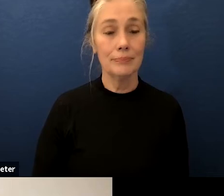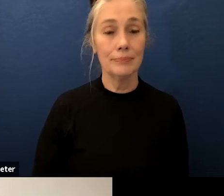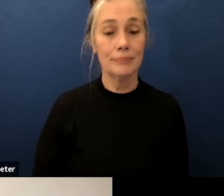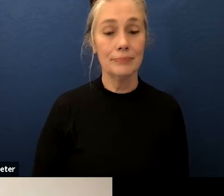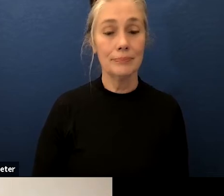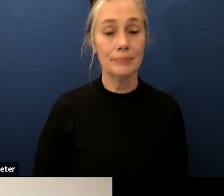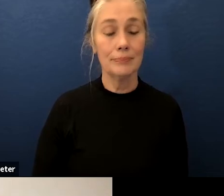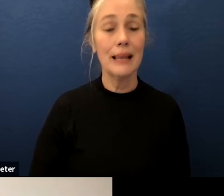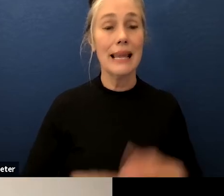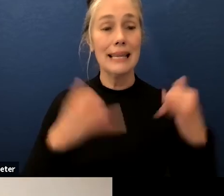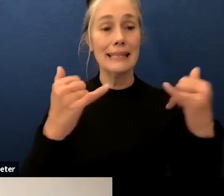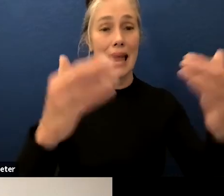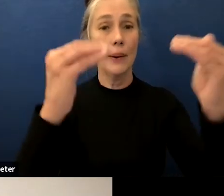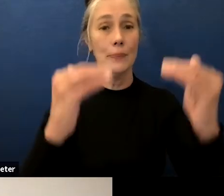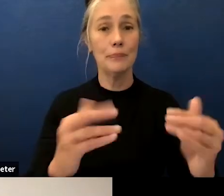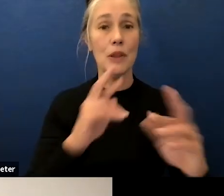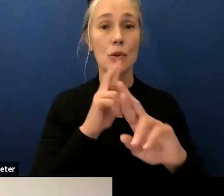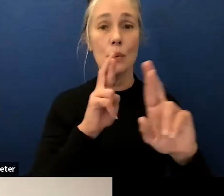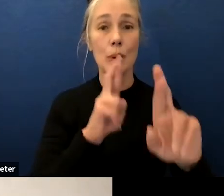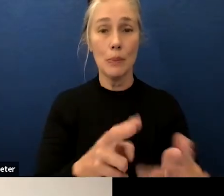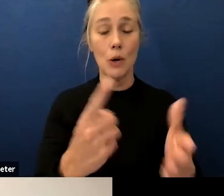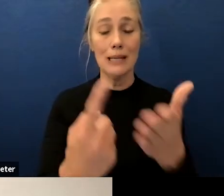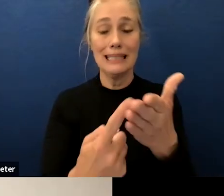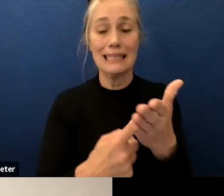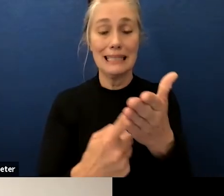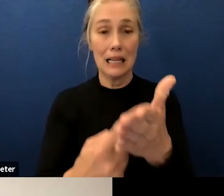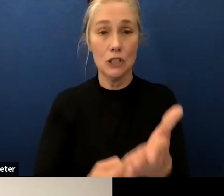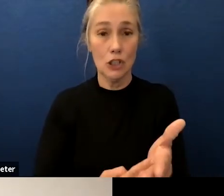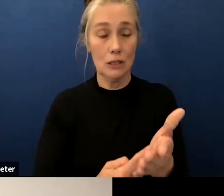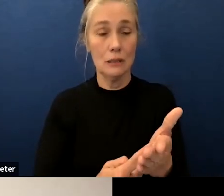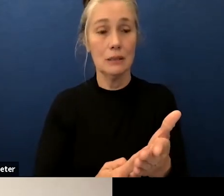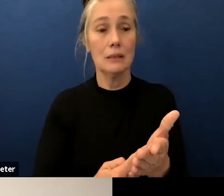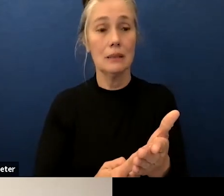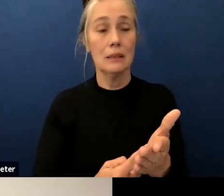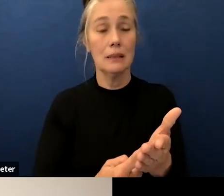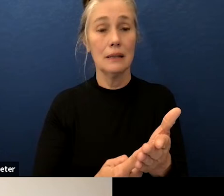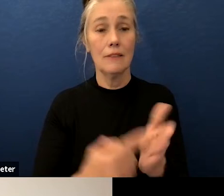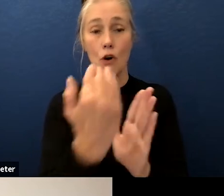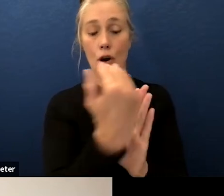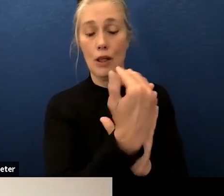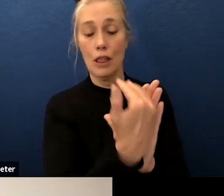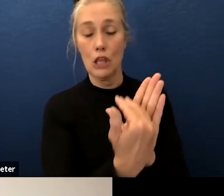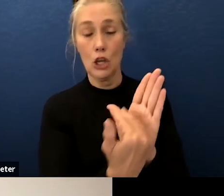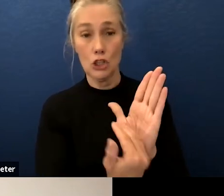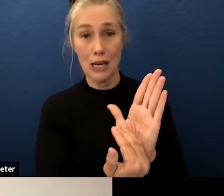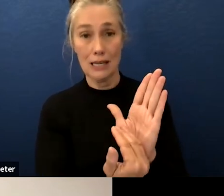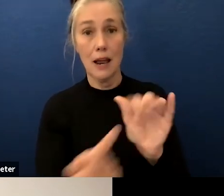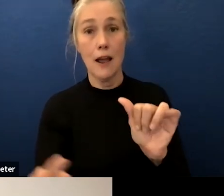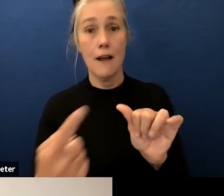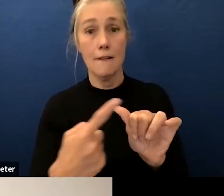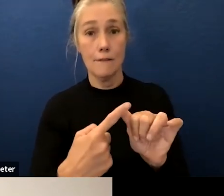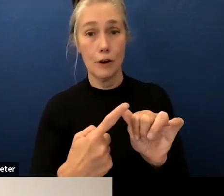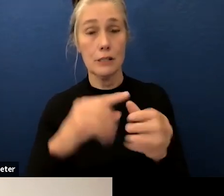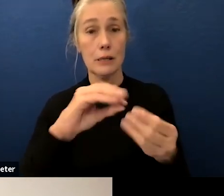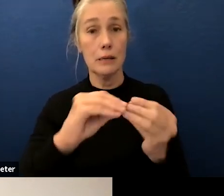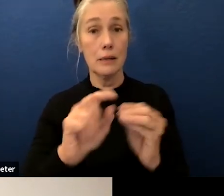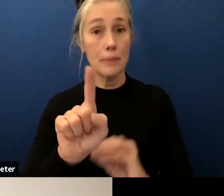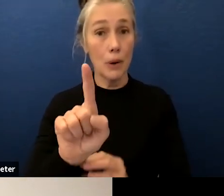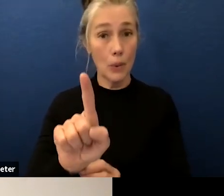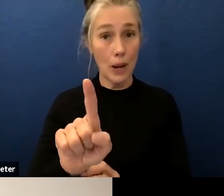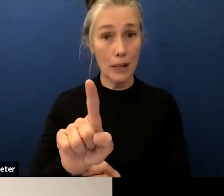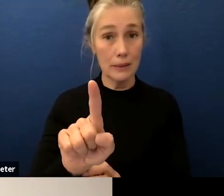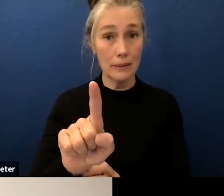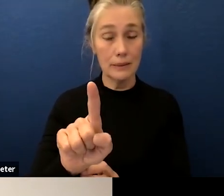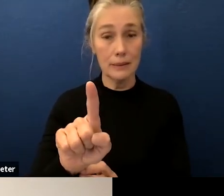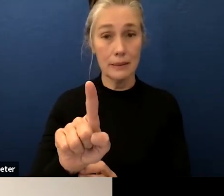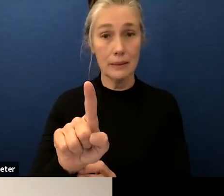we now move on to the report and discussion agenda and the first subject number one uh num